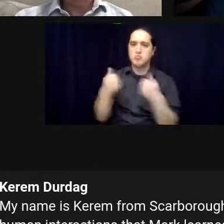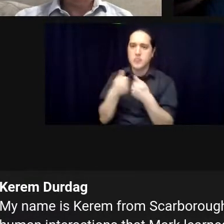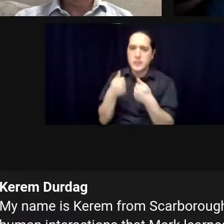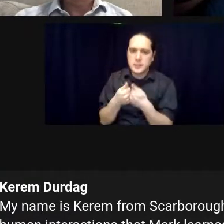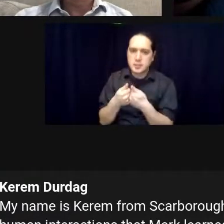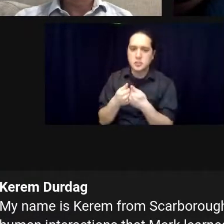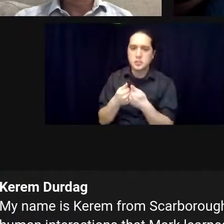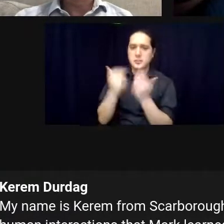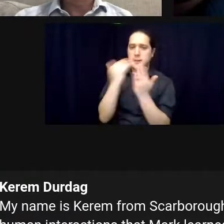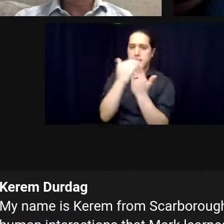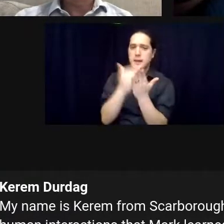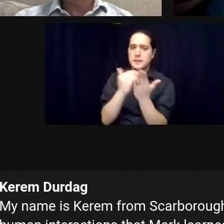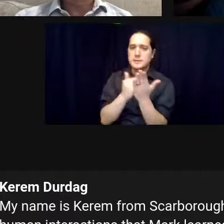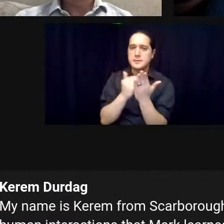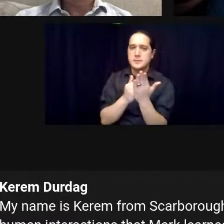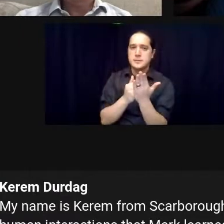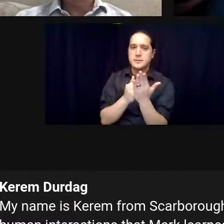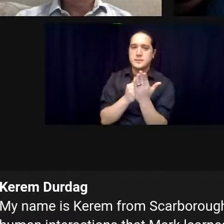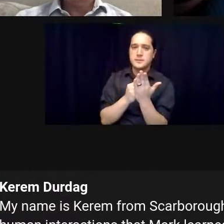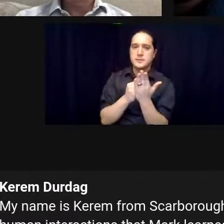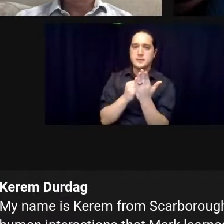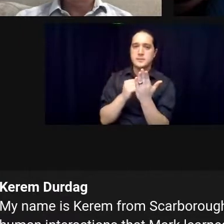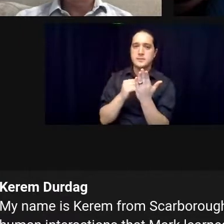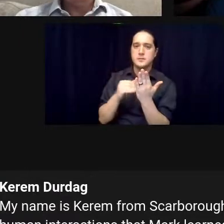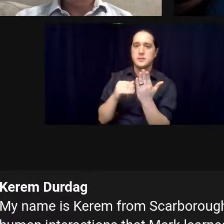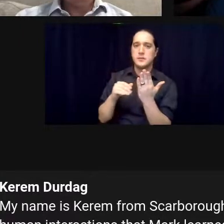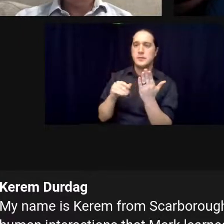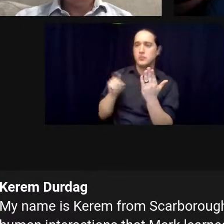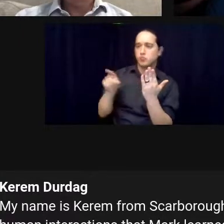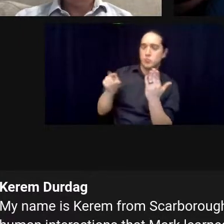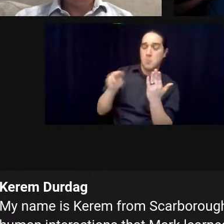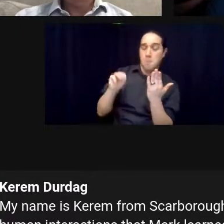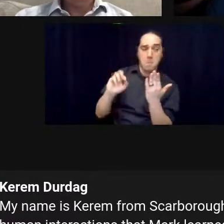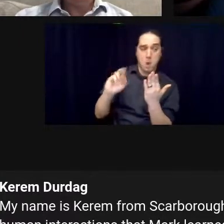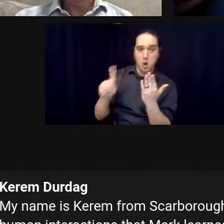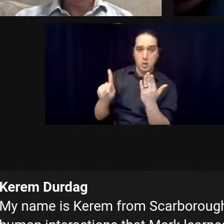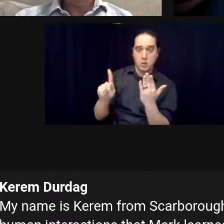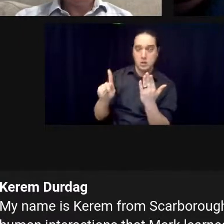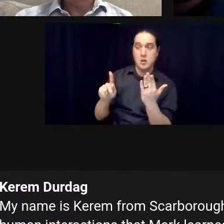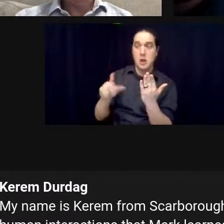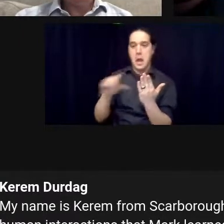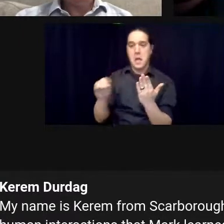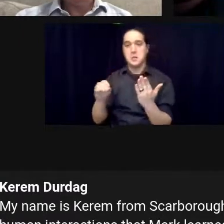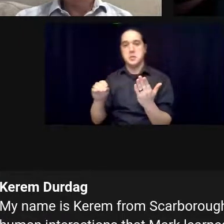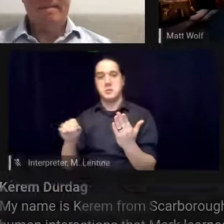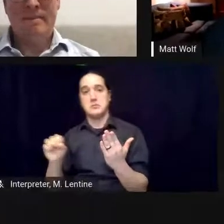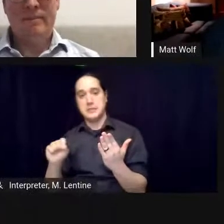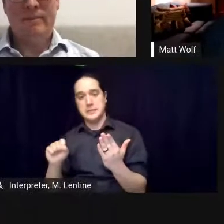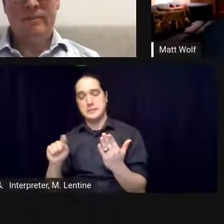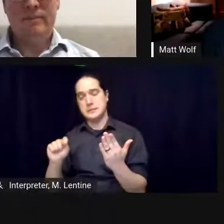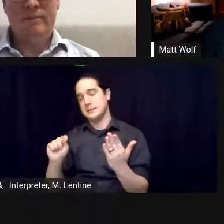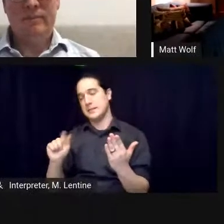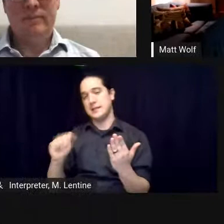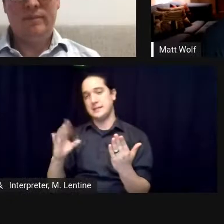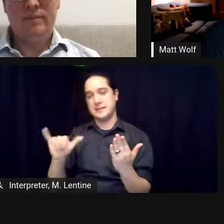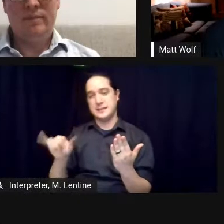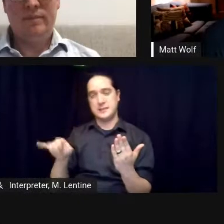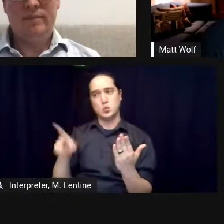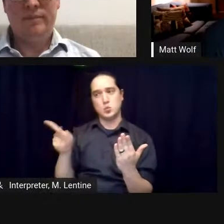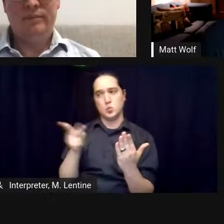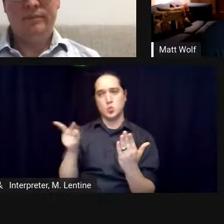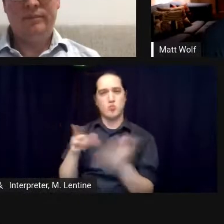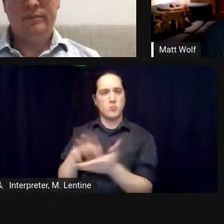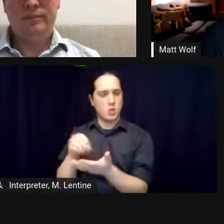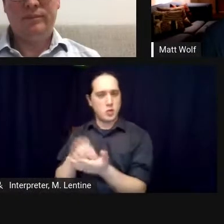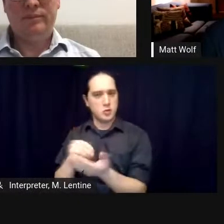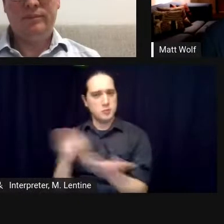sure why don't i talk about some of the challenges and then mark can talk about his lessons learned i mean we touched on some of them i mean one of the challenges